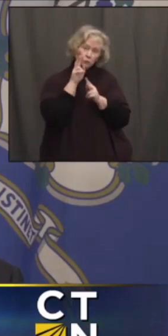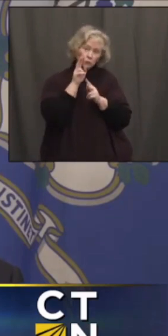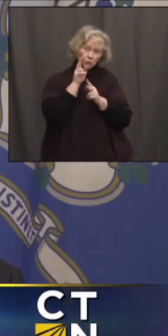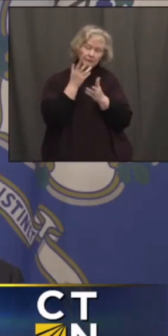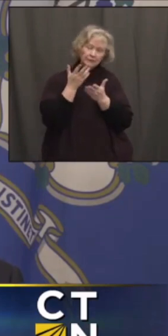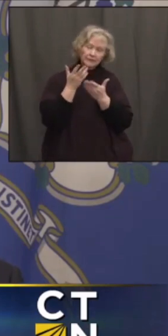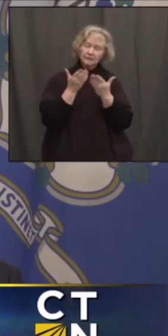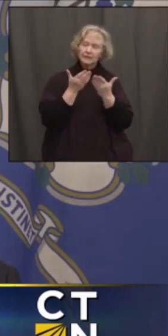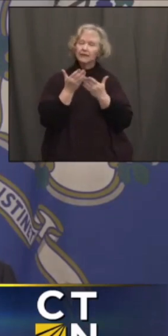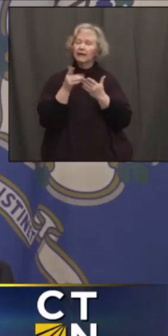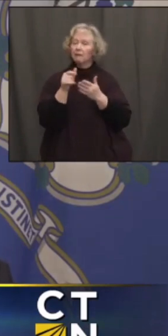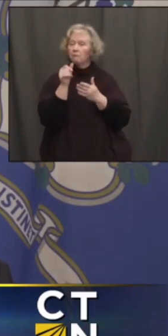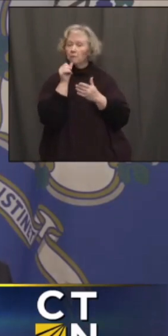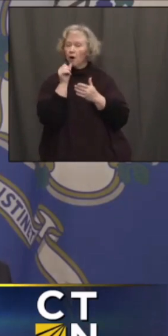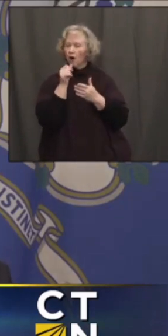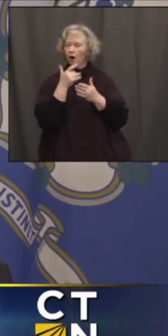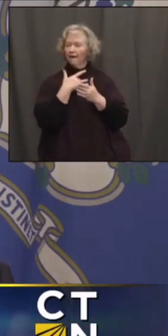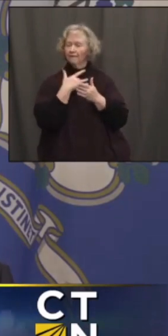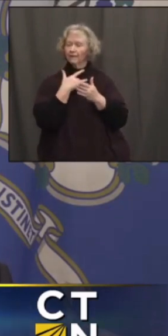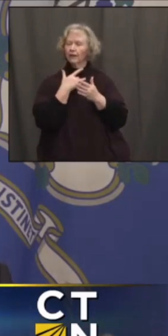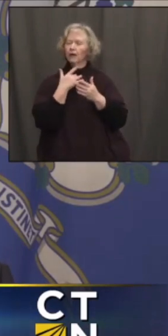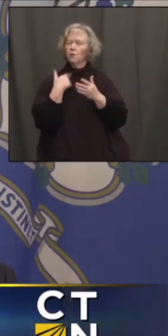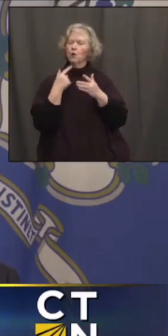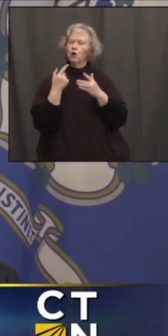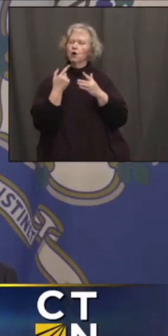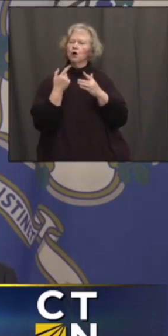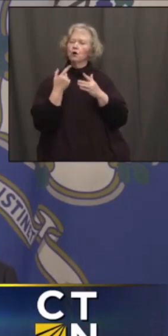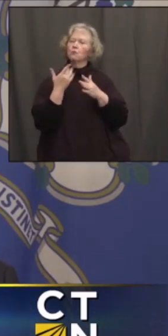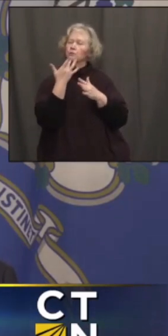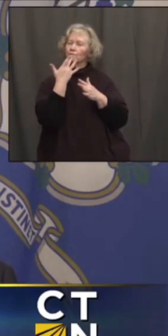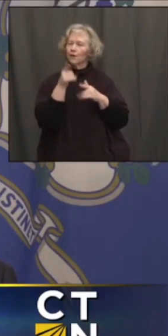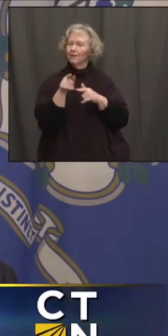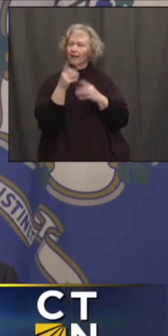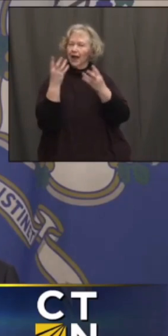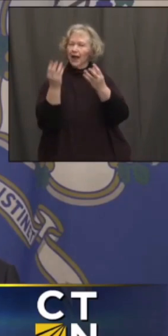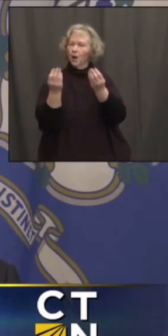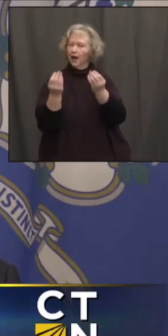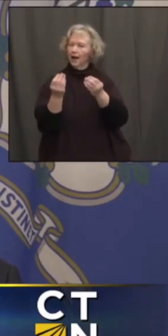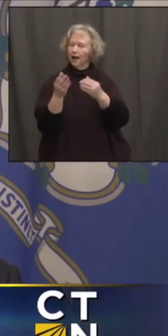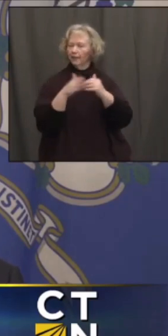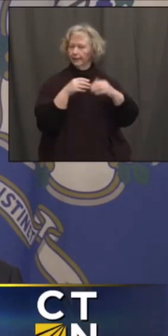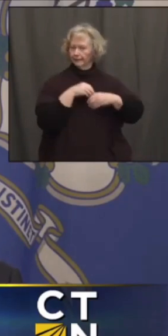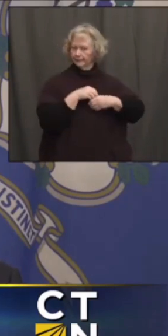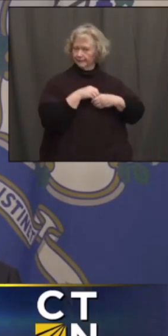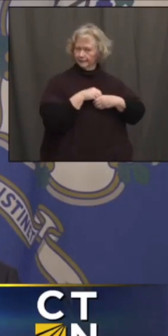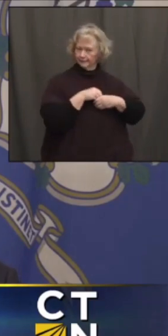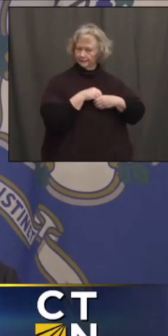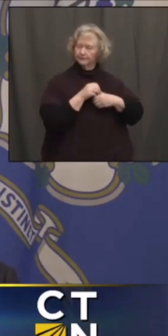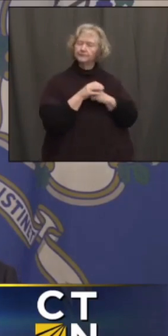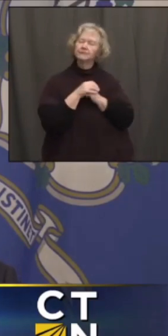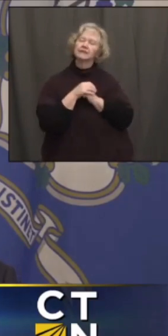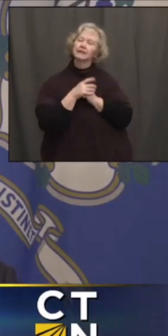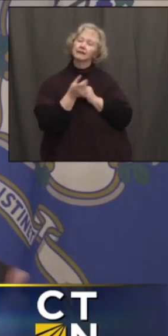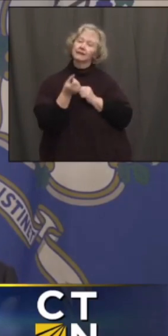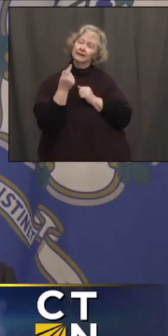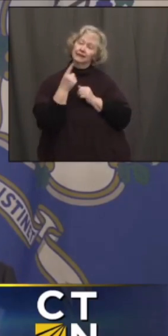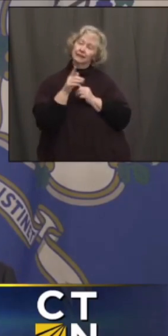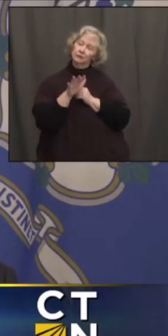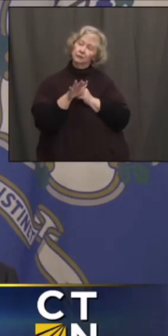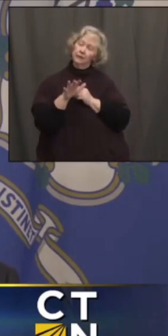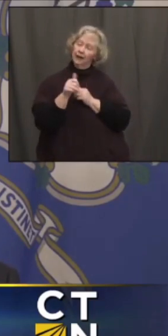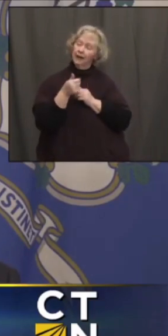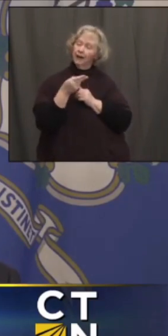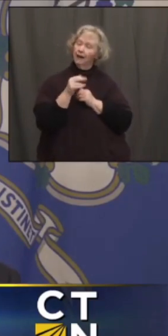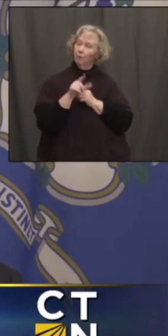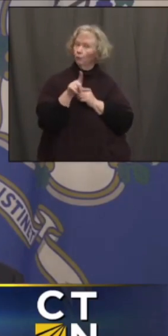for example, bars, I would think outdoors would be a lot preferable than indoors. And you've got to remember that in and around April